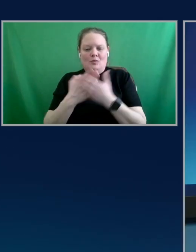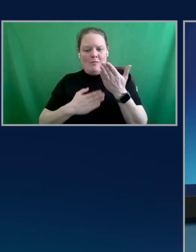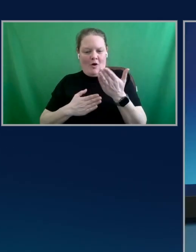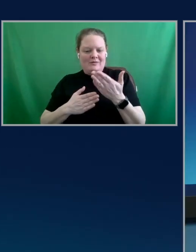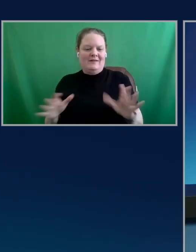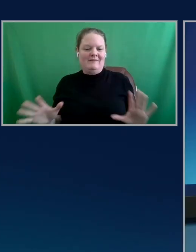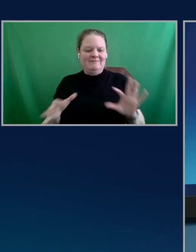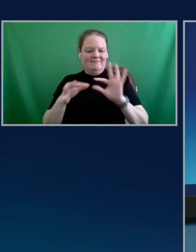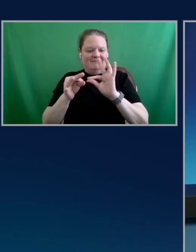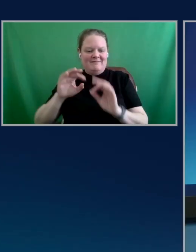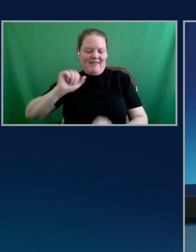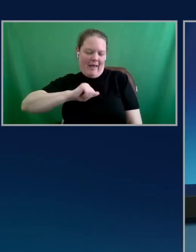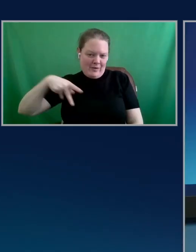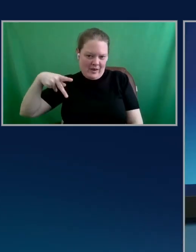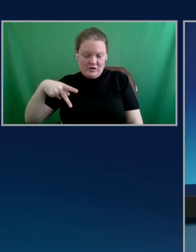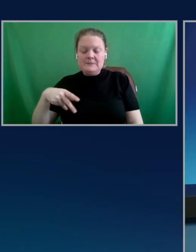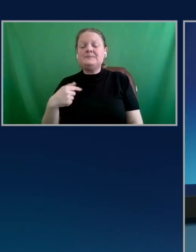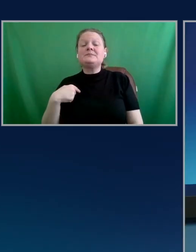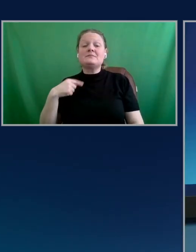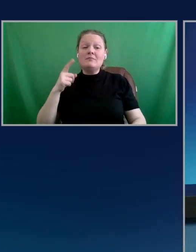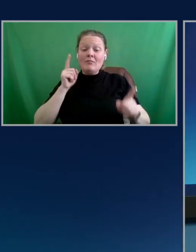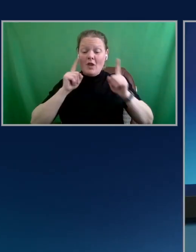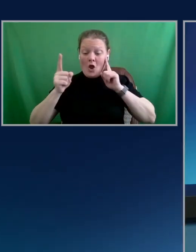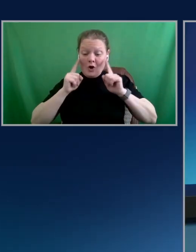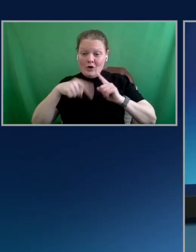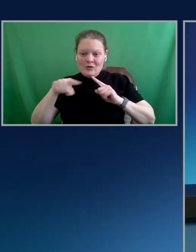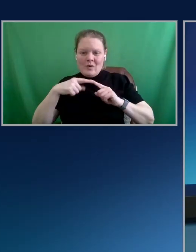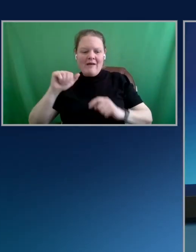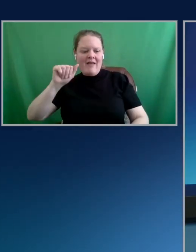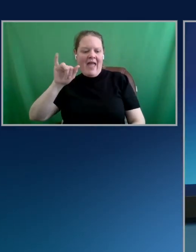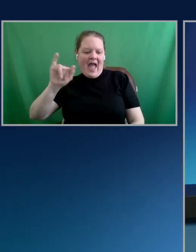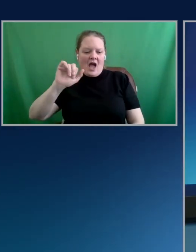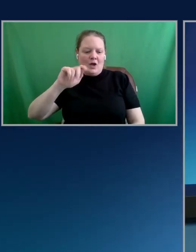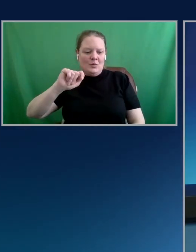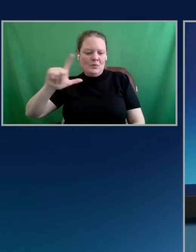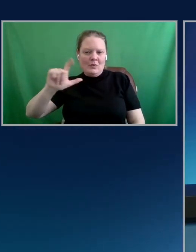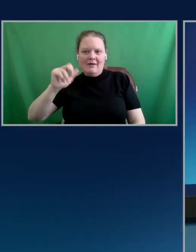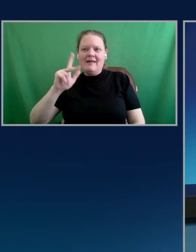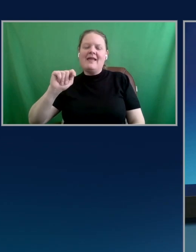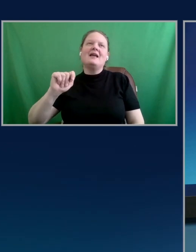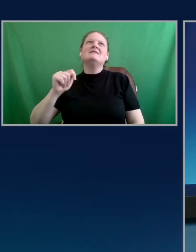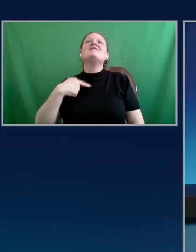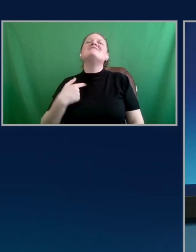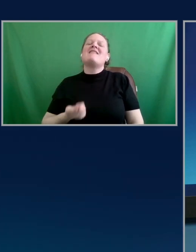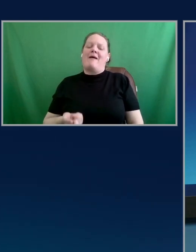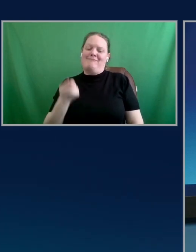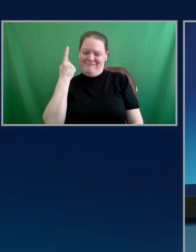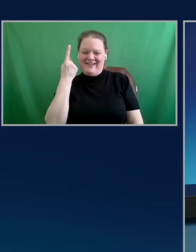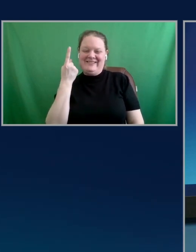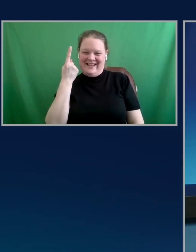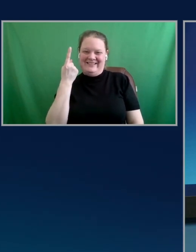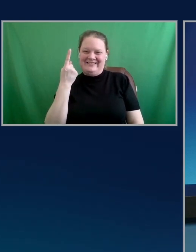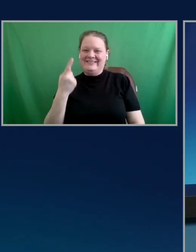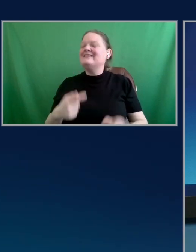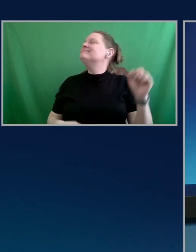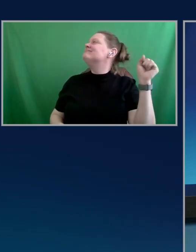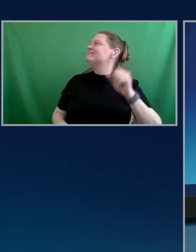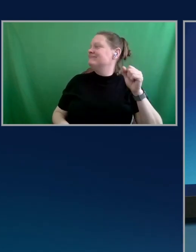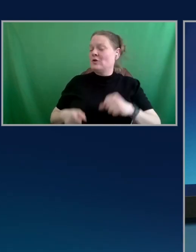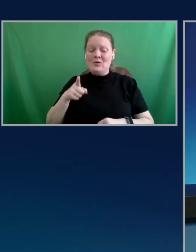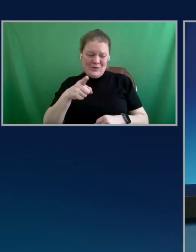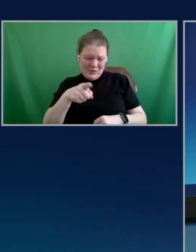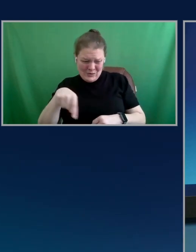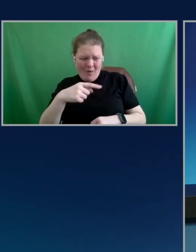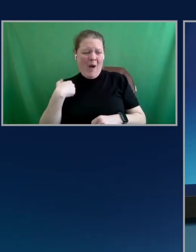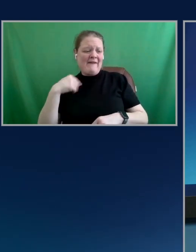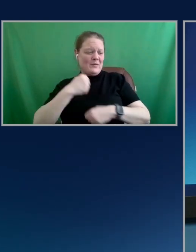And when I heard you all have this AI toolkit, I was like, that makes a lot of sense, right? Because you have to make those connections to